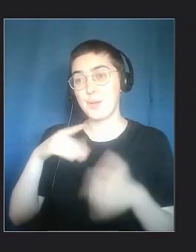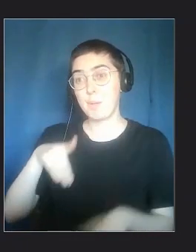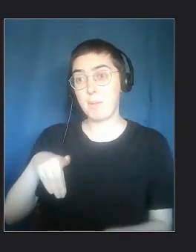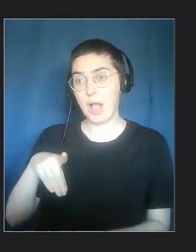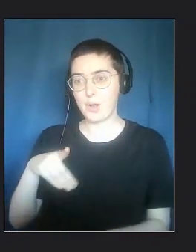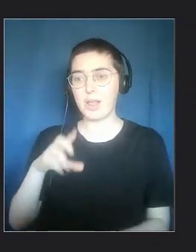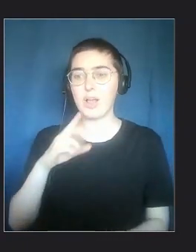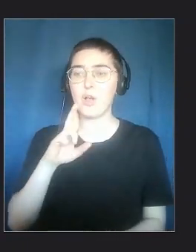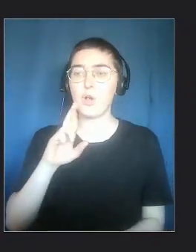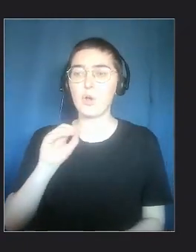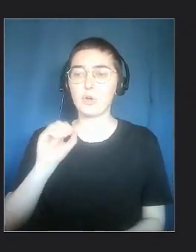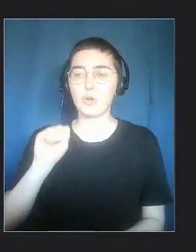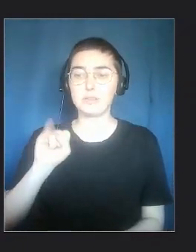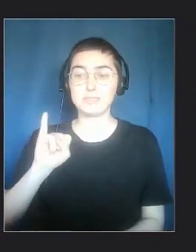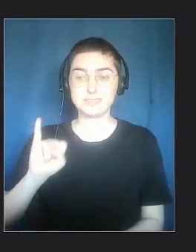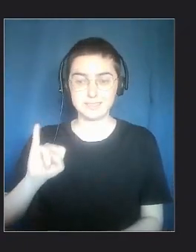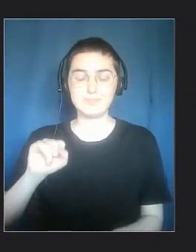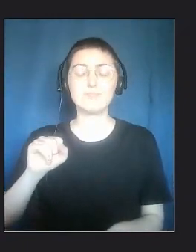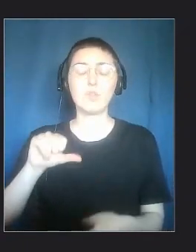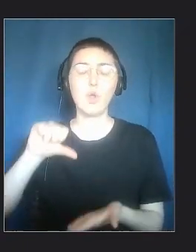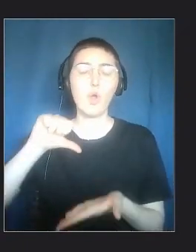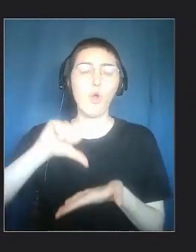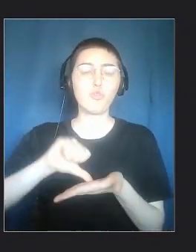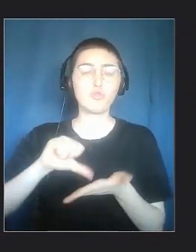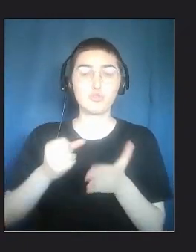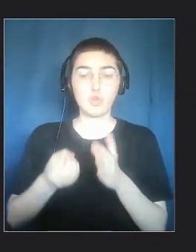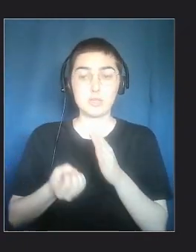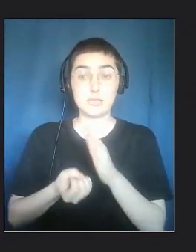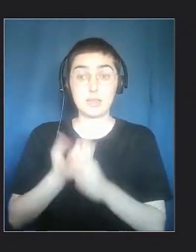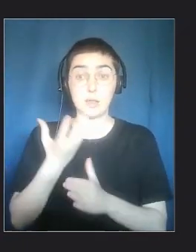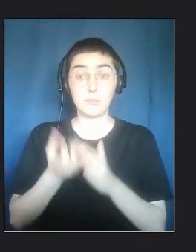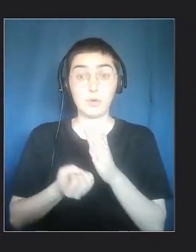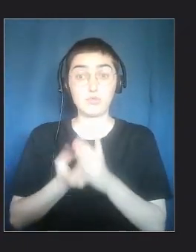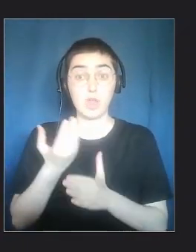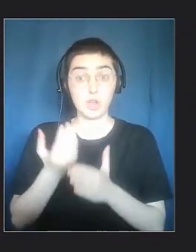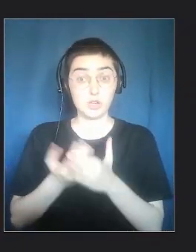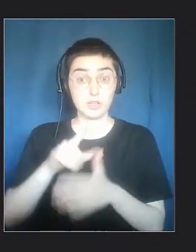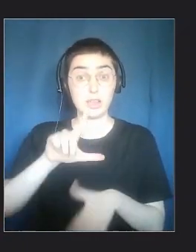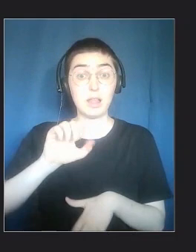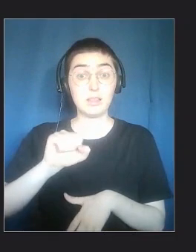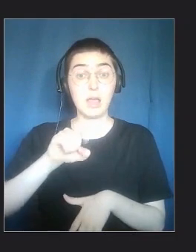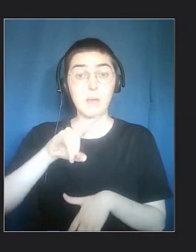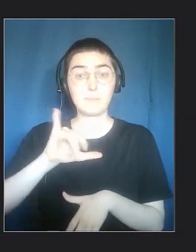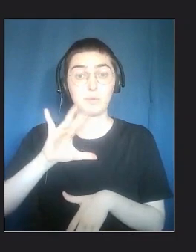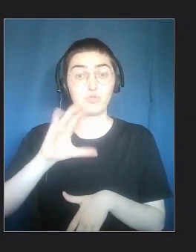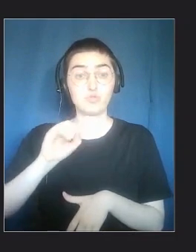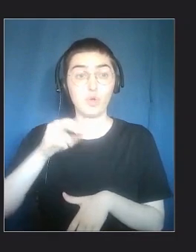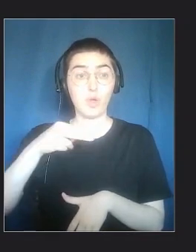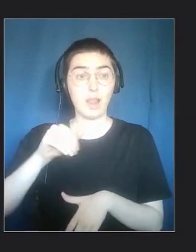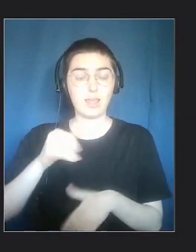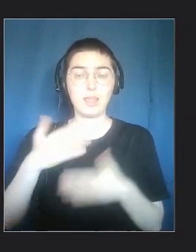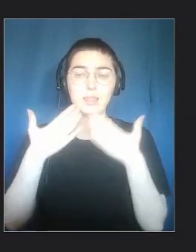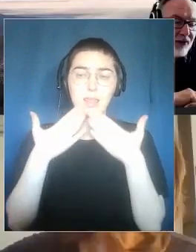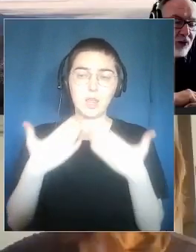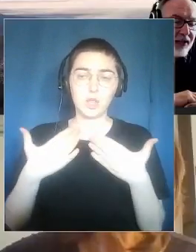emotional. Thank you, Paola Rossi, from the La Piccionaia Theatre Centre.